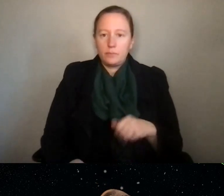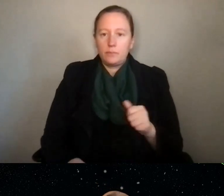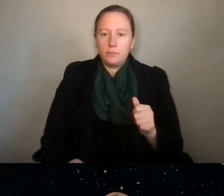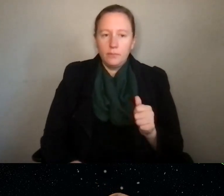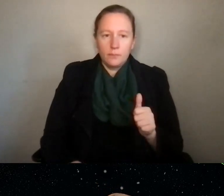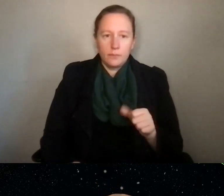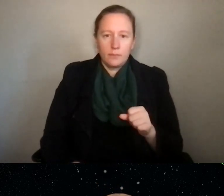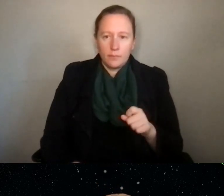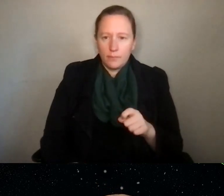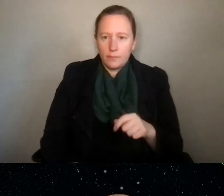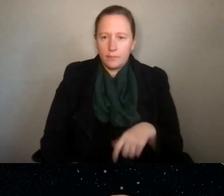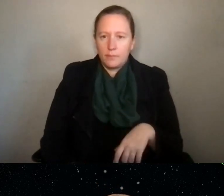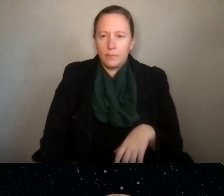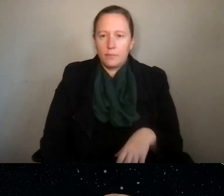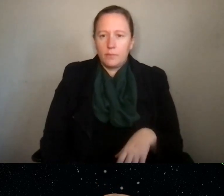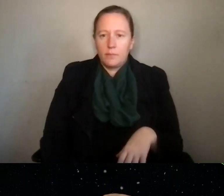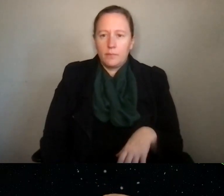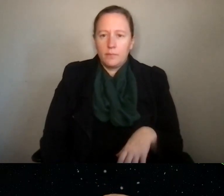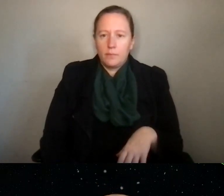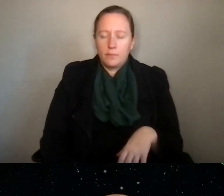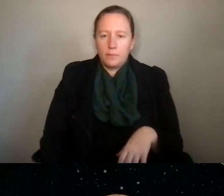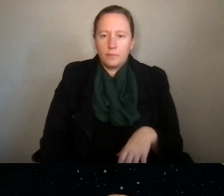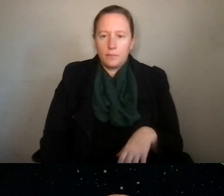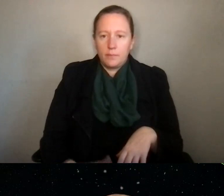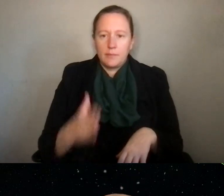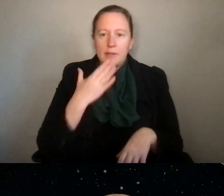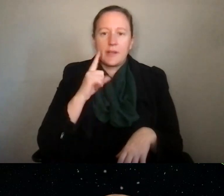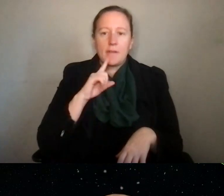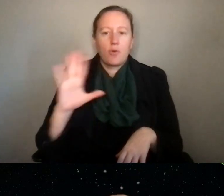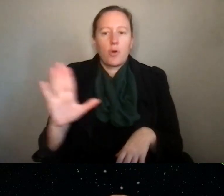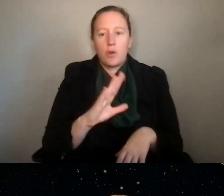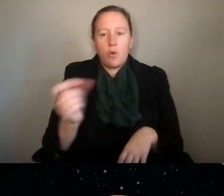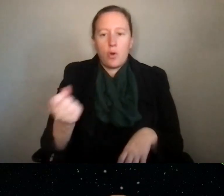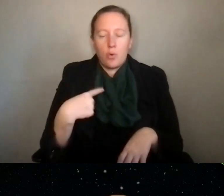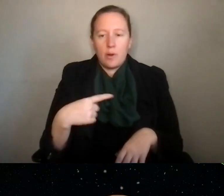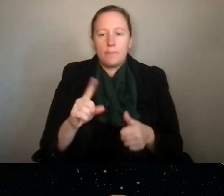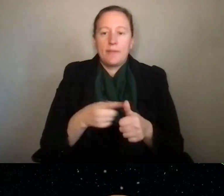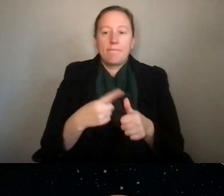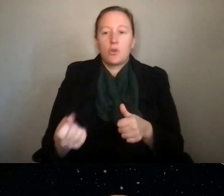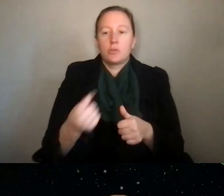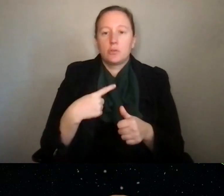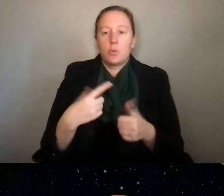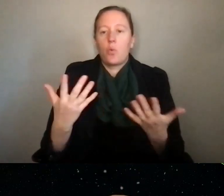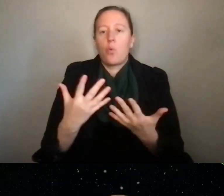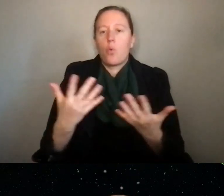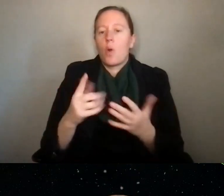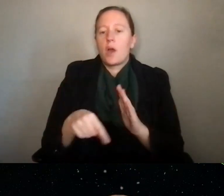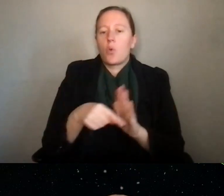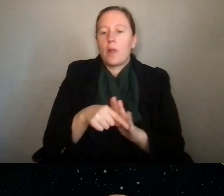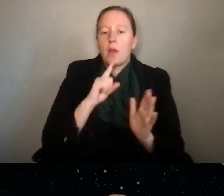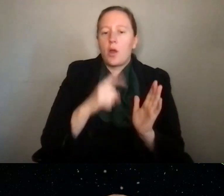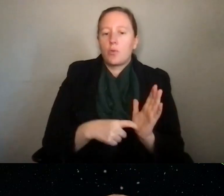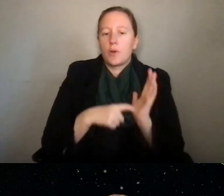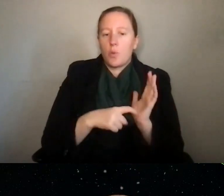to lead us through some of these? Sure. So thank you for your questions. Our first question is, what qualifications